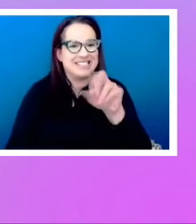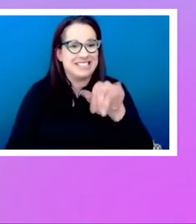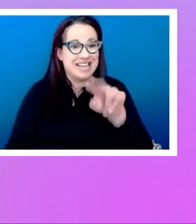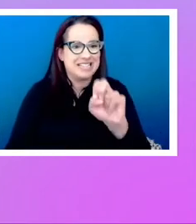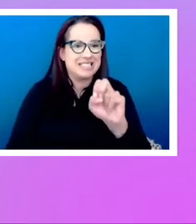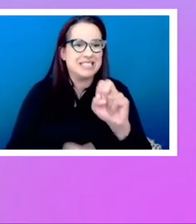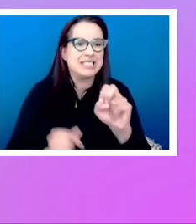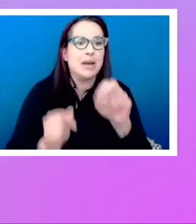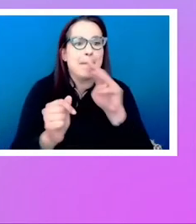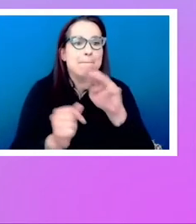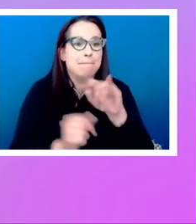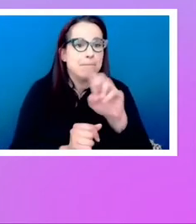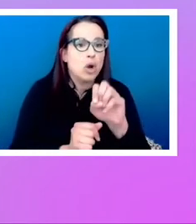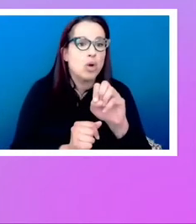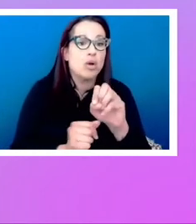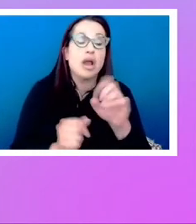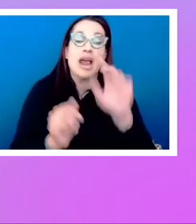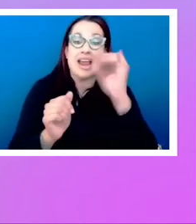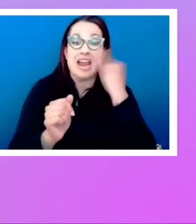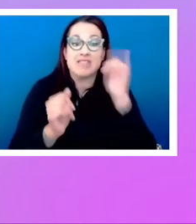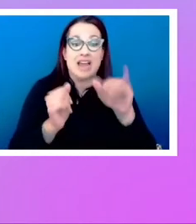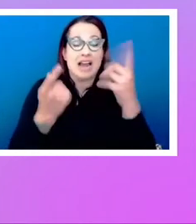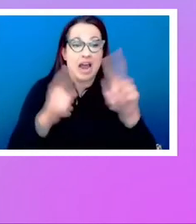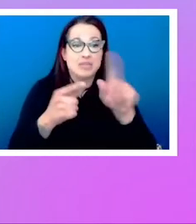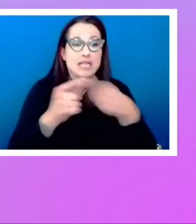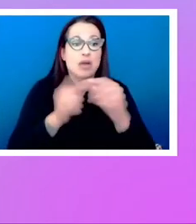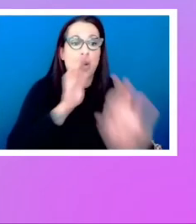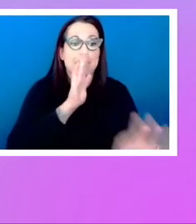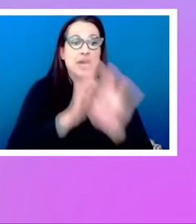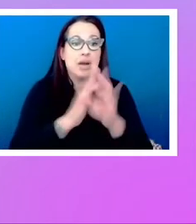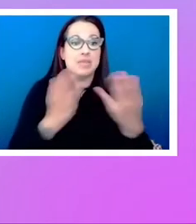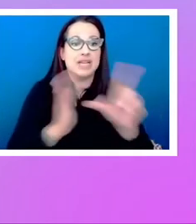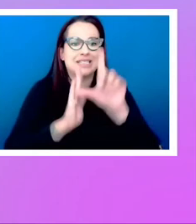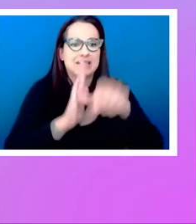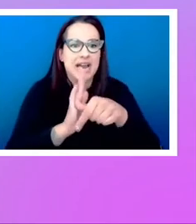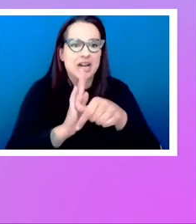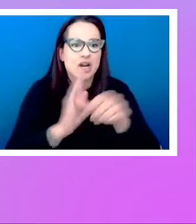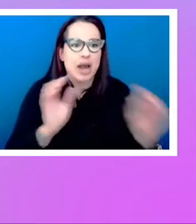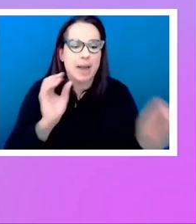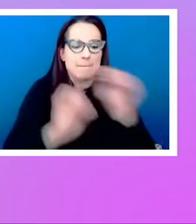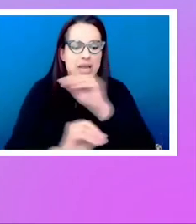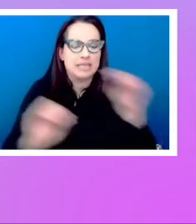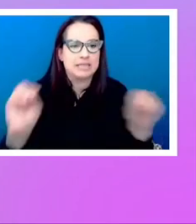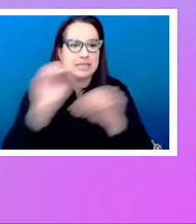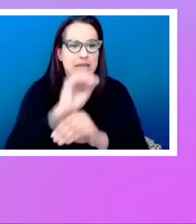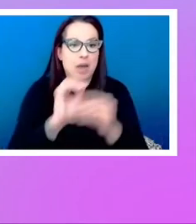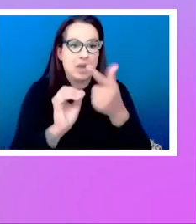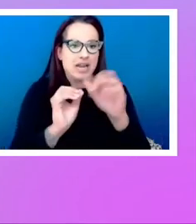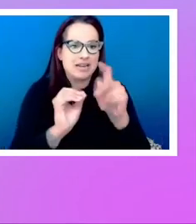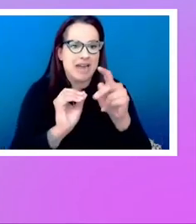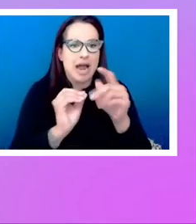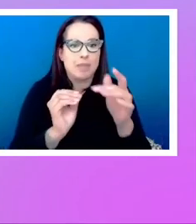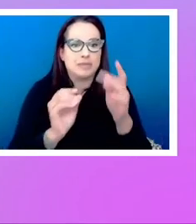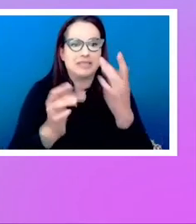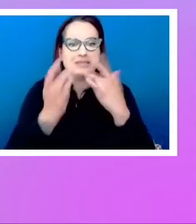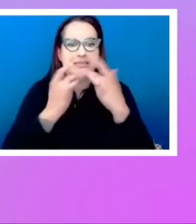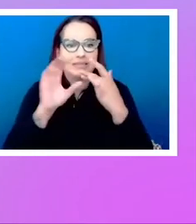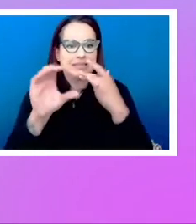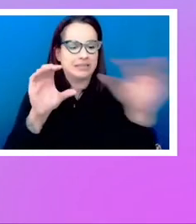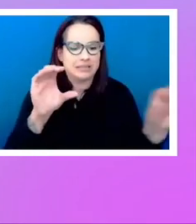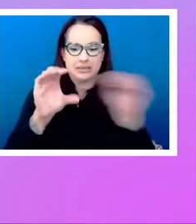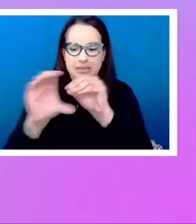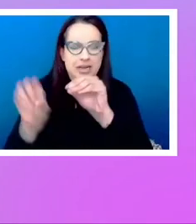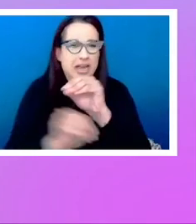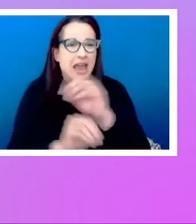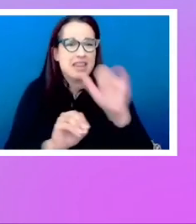later in the markup and place them in gaps that have been left. And of course, again, this can create this very disconnected experience as you're